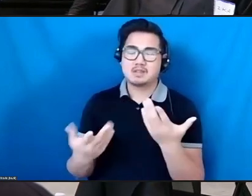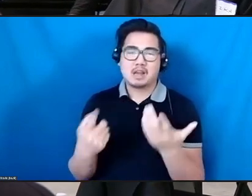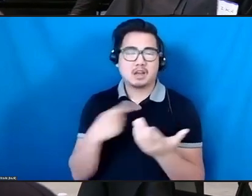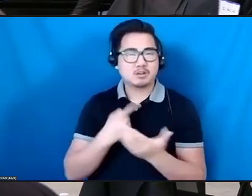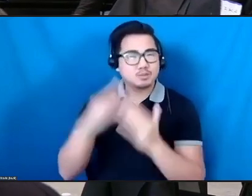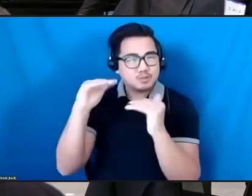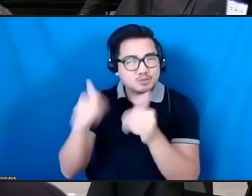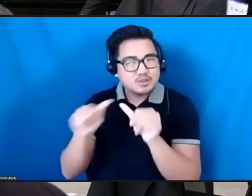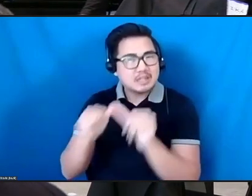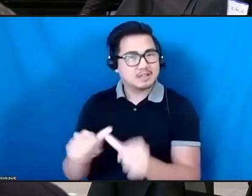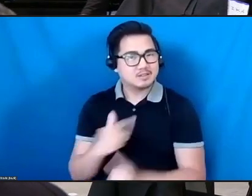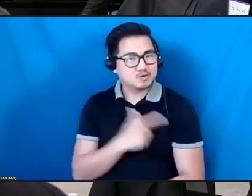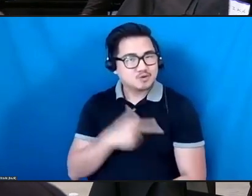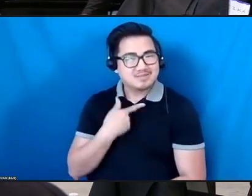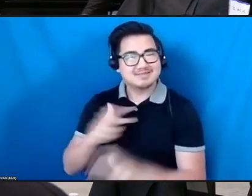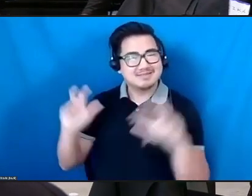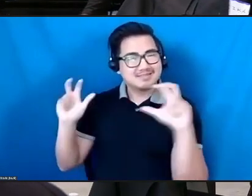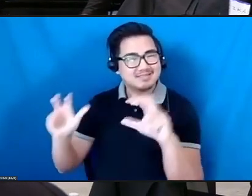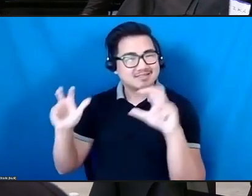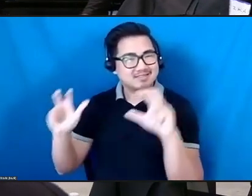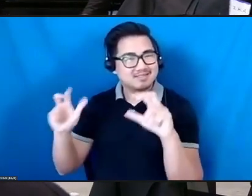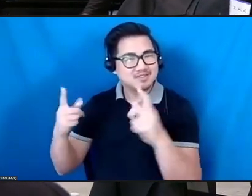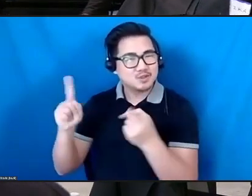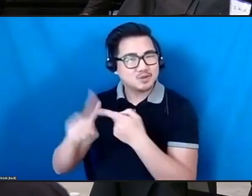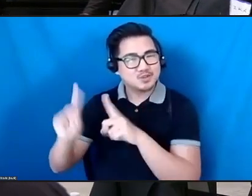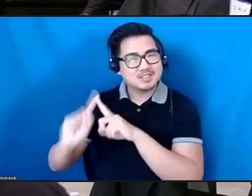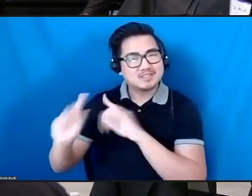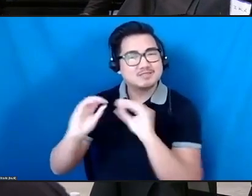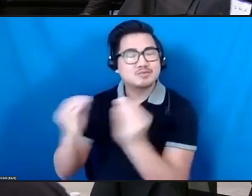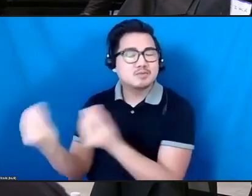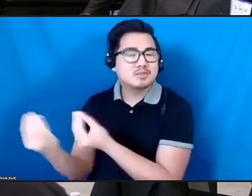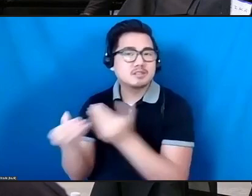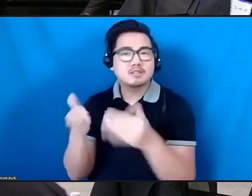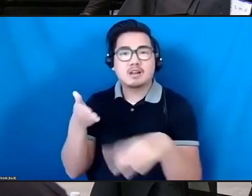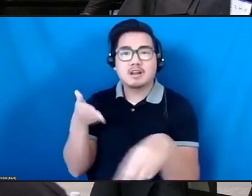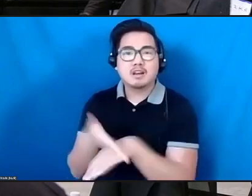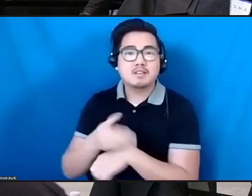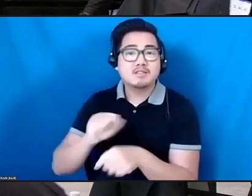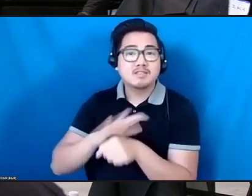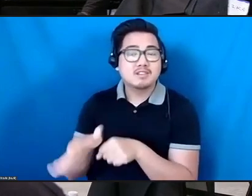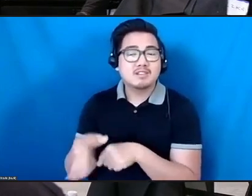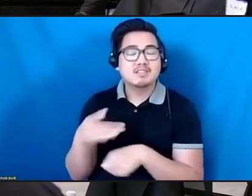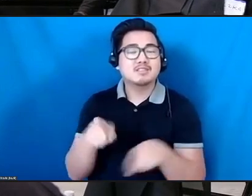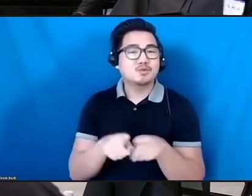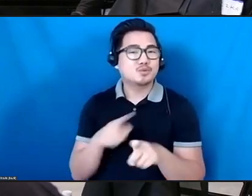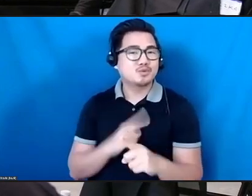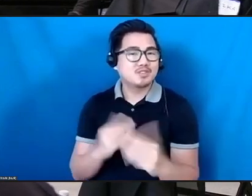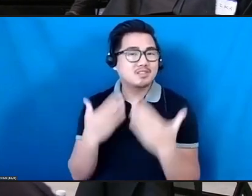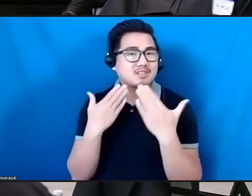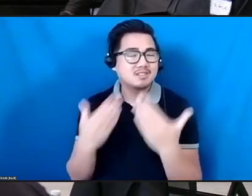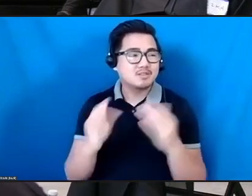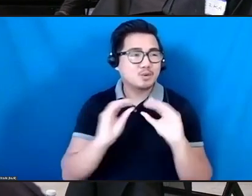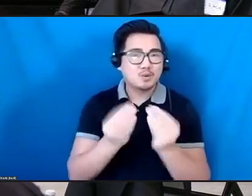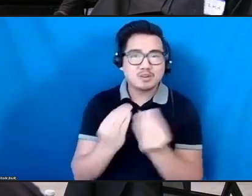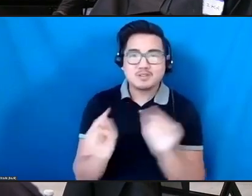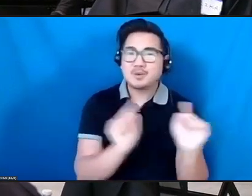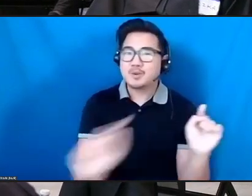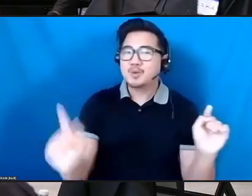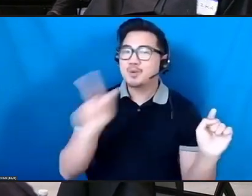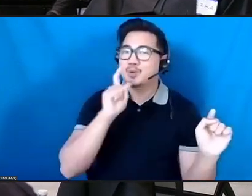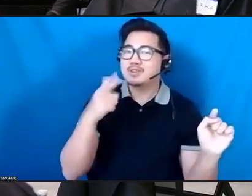to thank those organizations who stood up to governments.